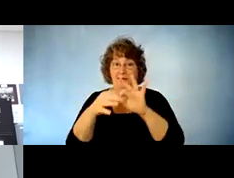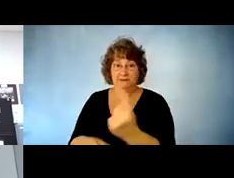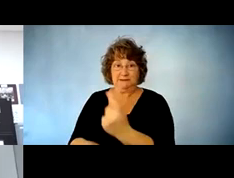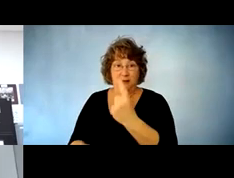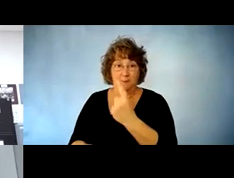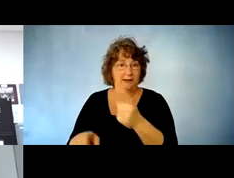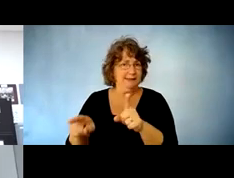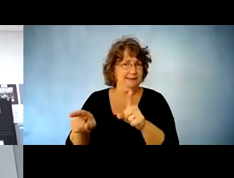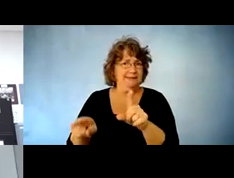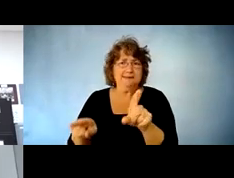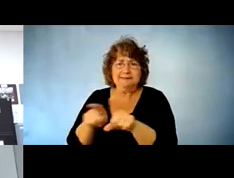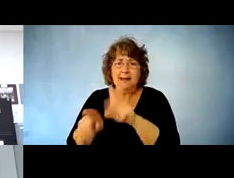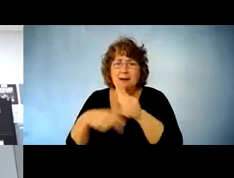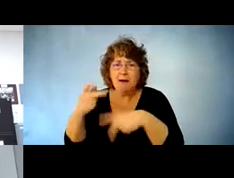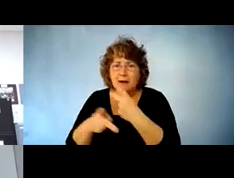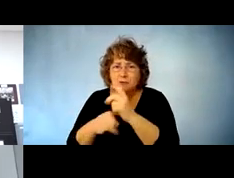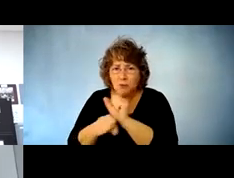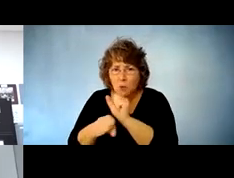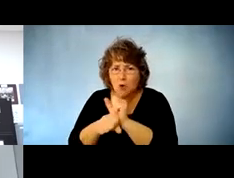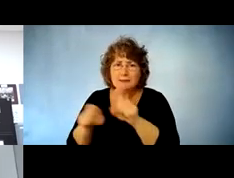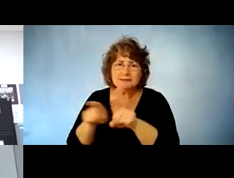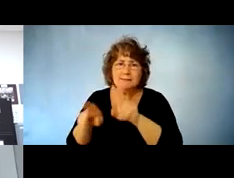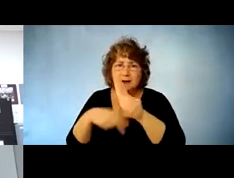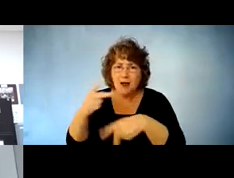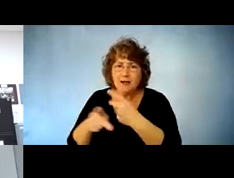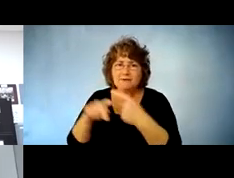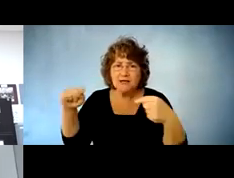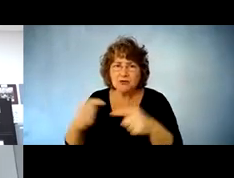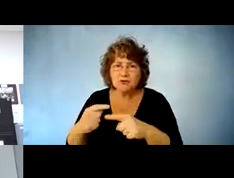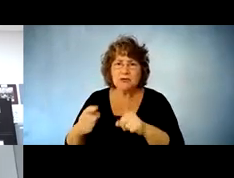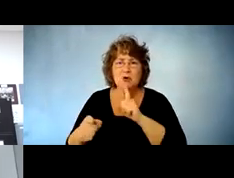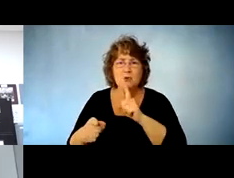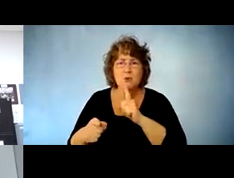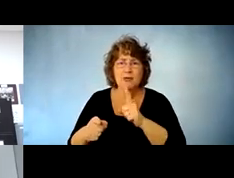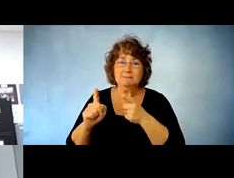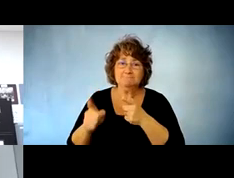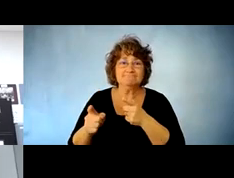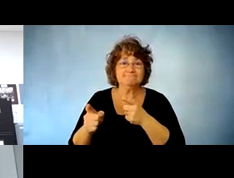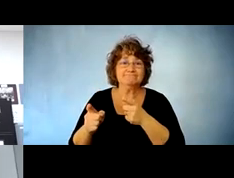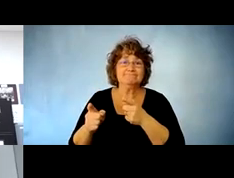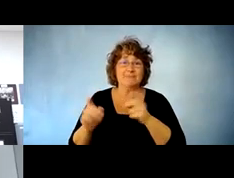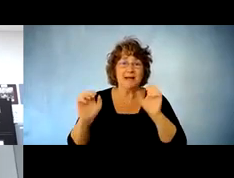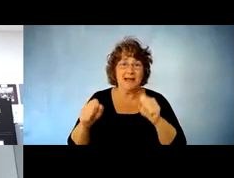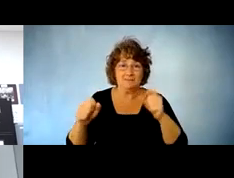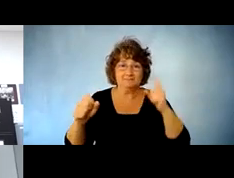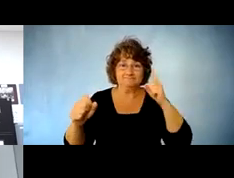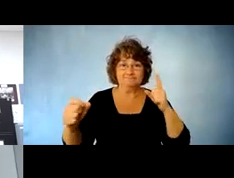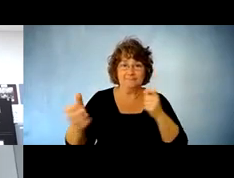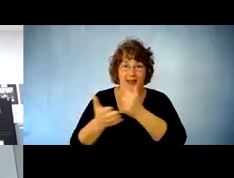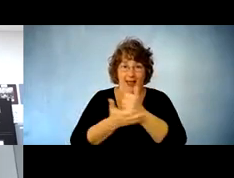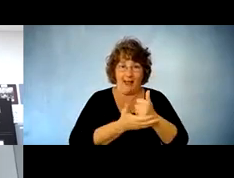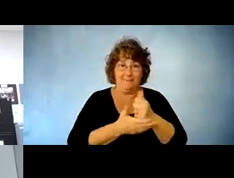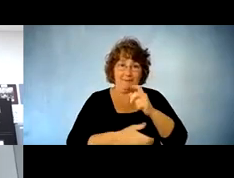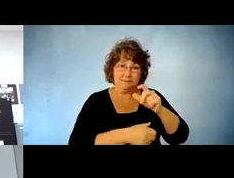insider information and insight that we cannot i can't provide that i don't have a spinal cord injury i don't know what it's like to be in that particular